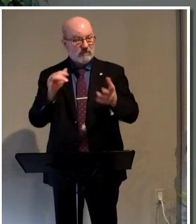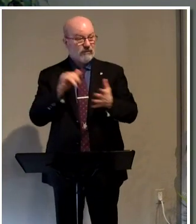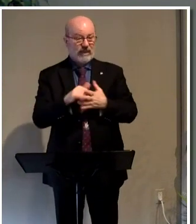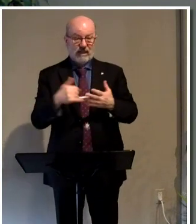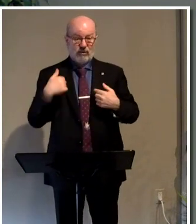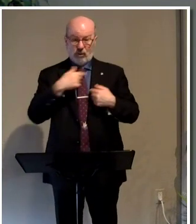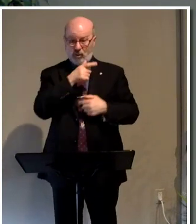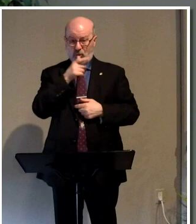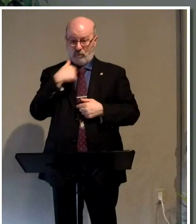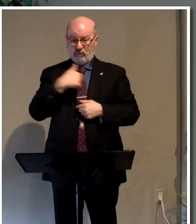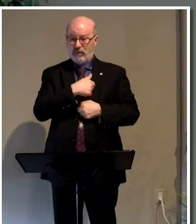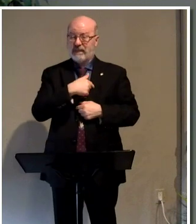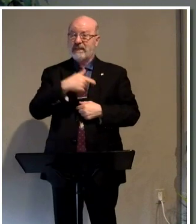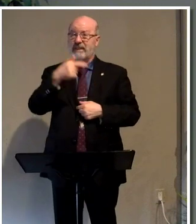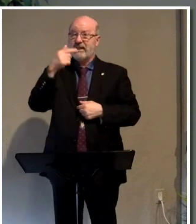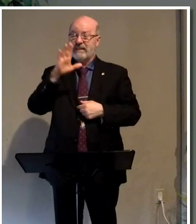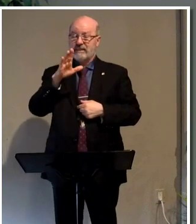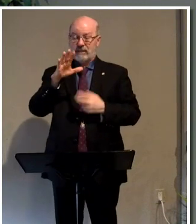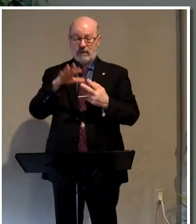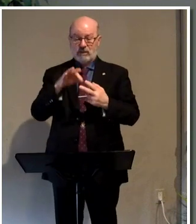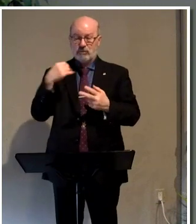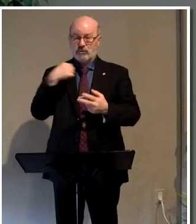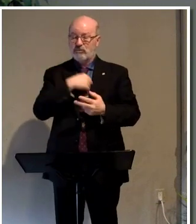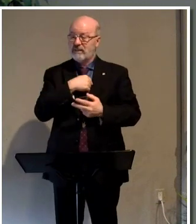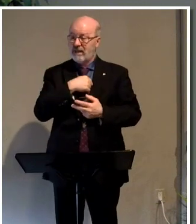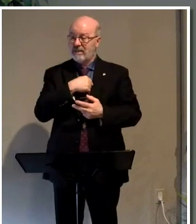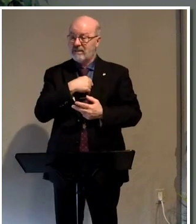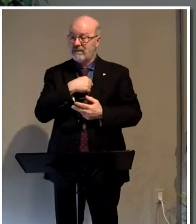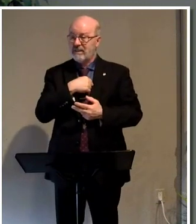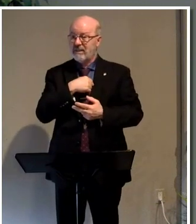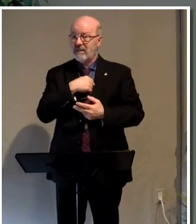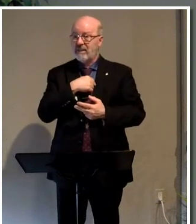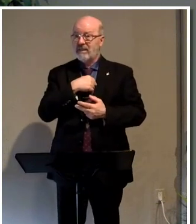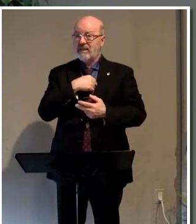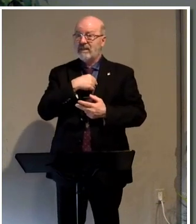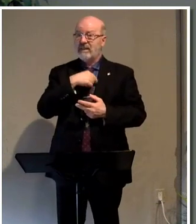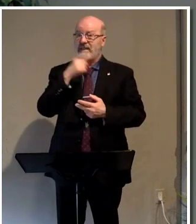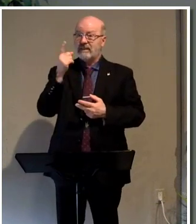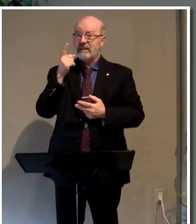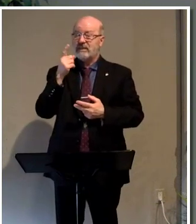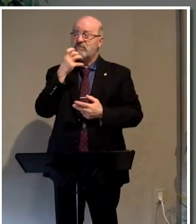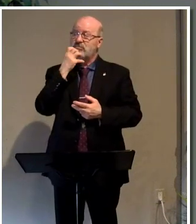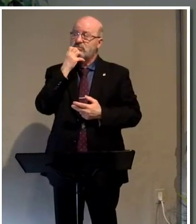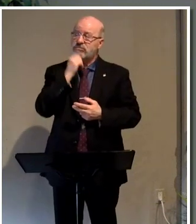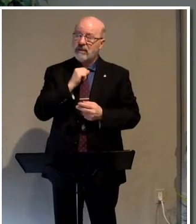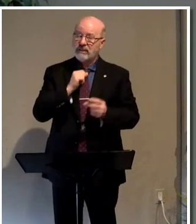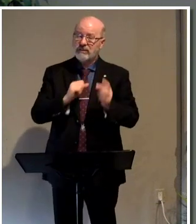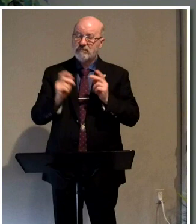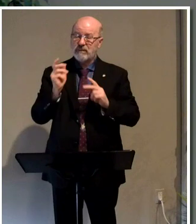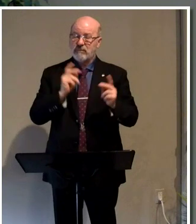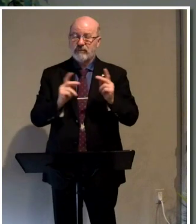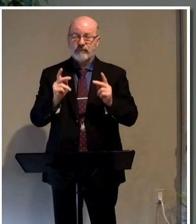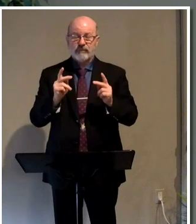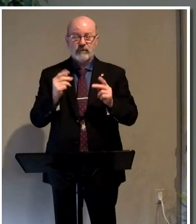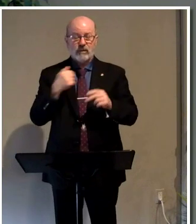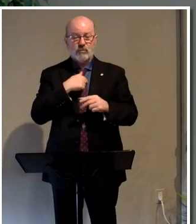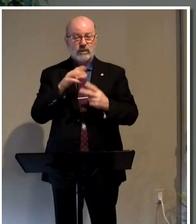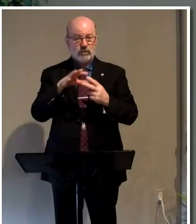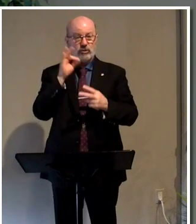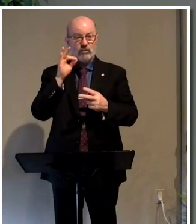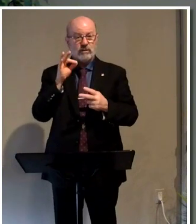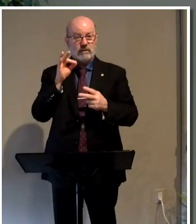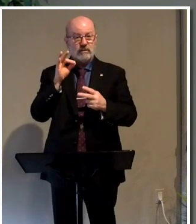Who are we that God would would select us and choose us as his as his precious people? We, too, are chosen